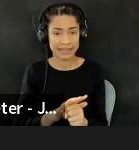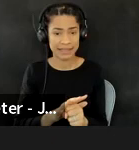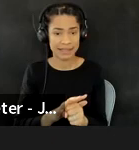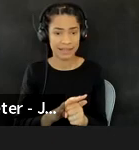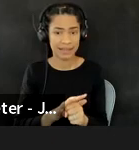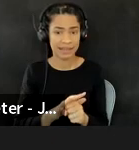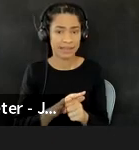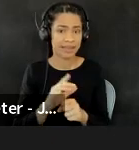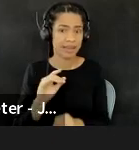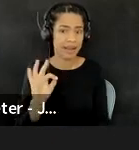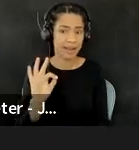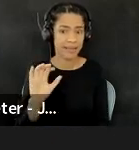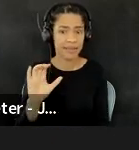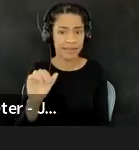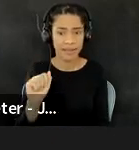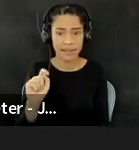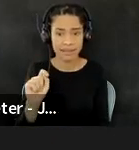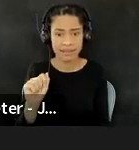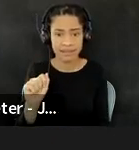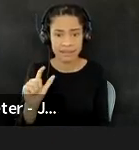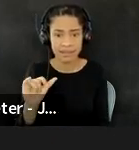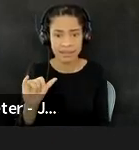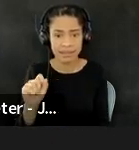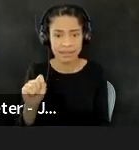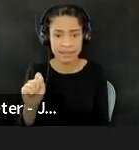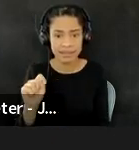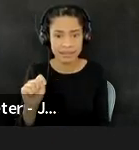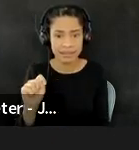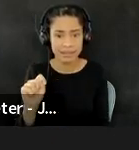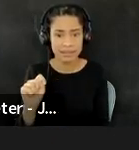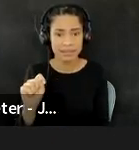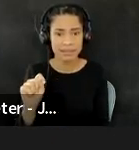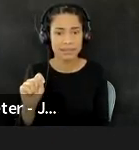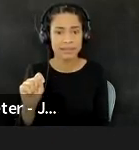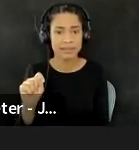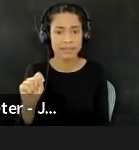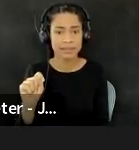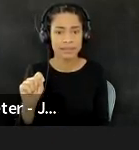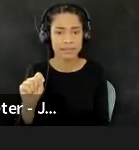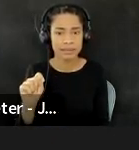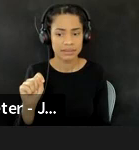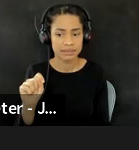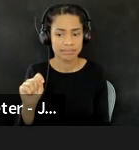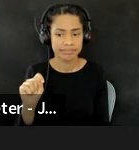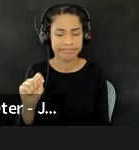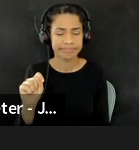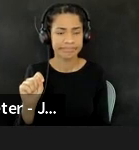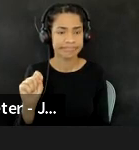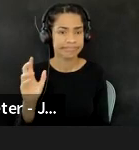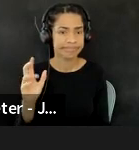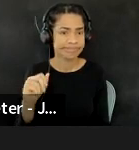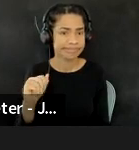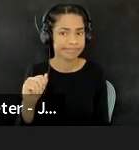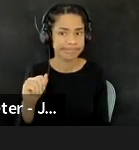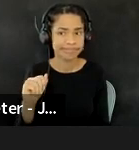of Catalyst to, um, um, you know, just as, uh,